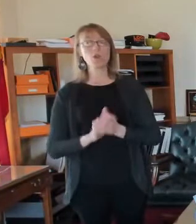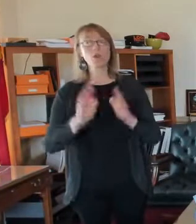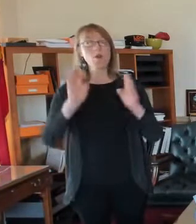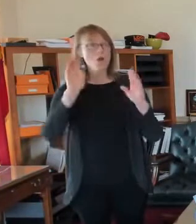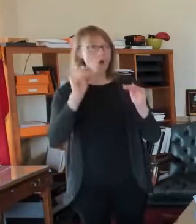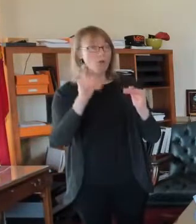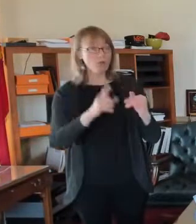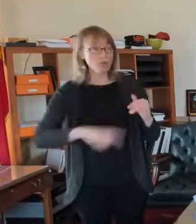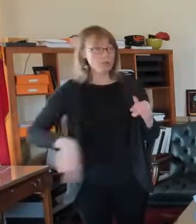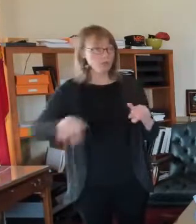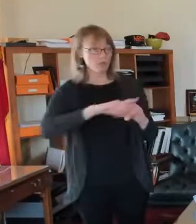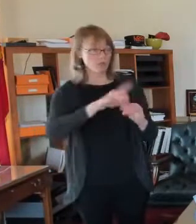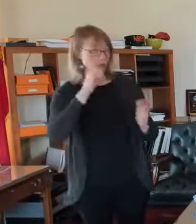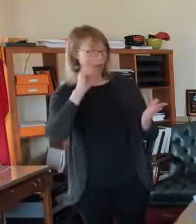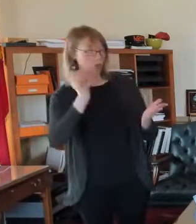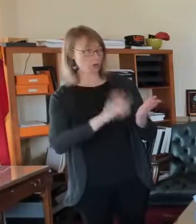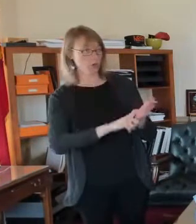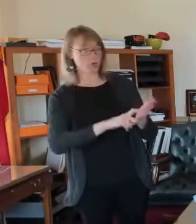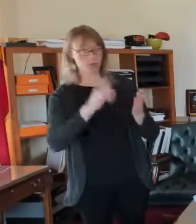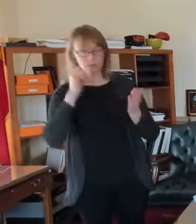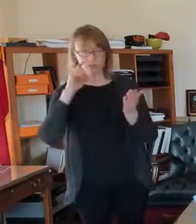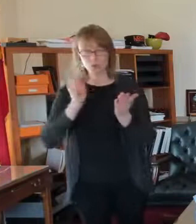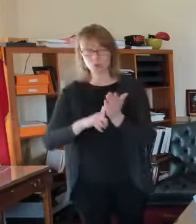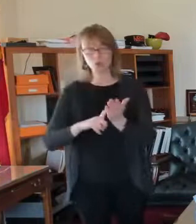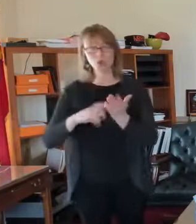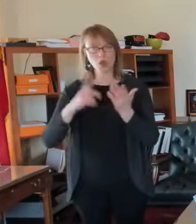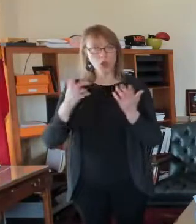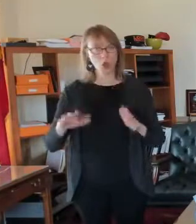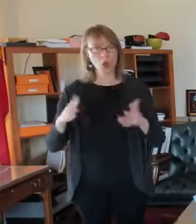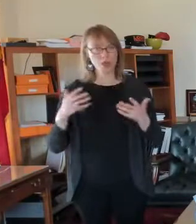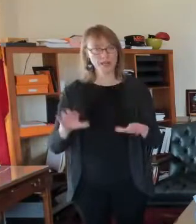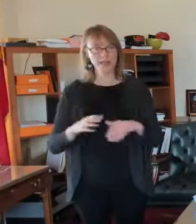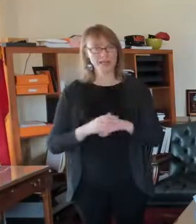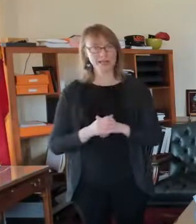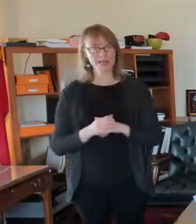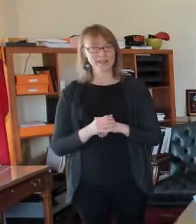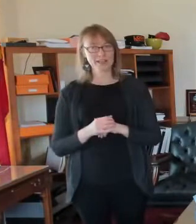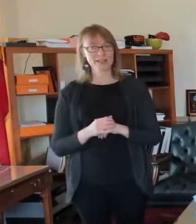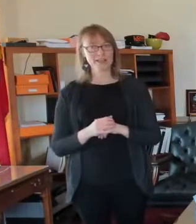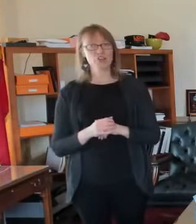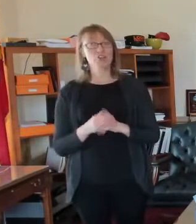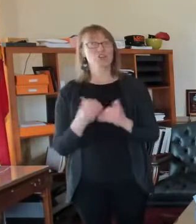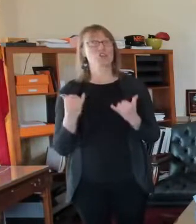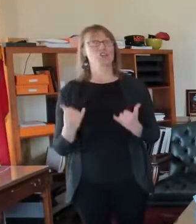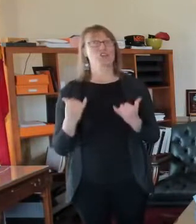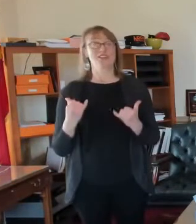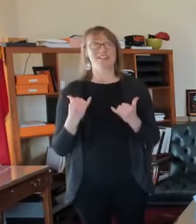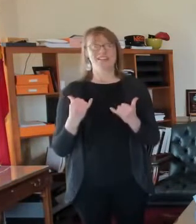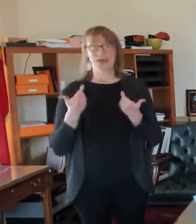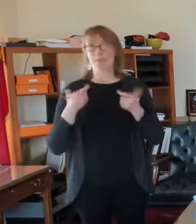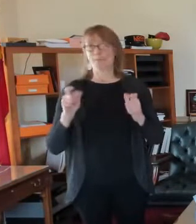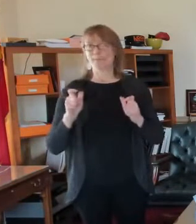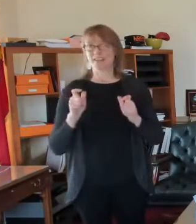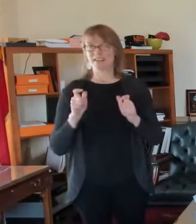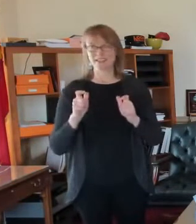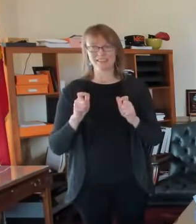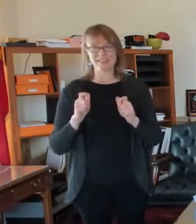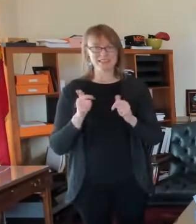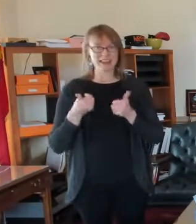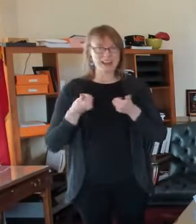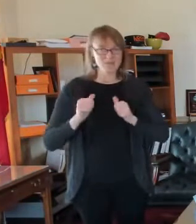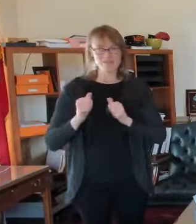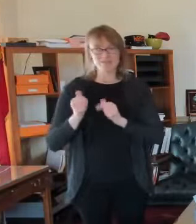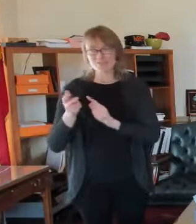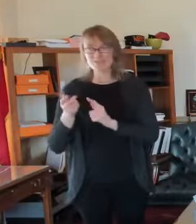on TV, it's in print. Um, there's a major recruiting campaign going on right now to hire additional police officers.